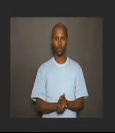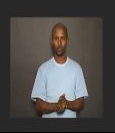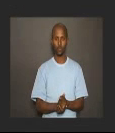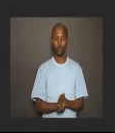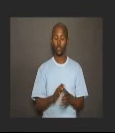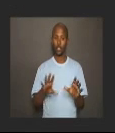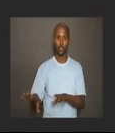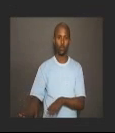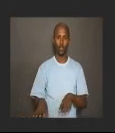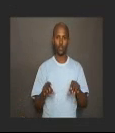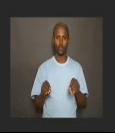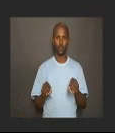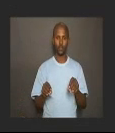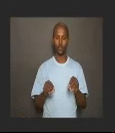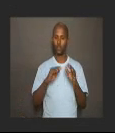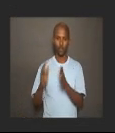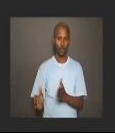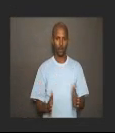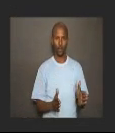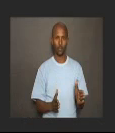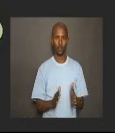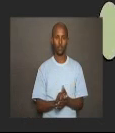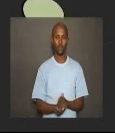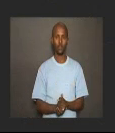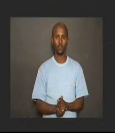Students, let's get ready.